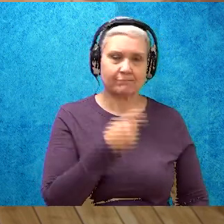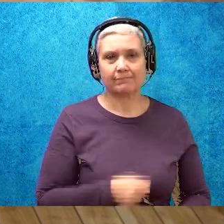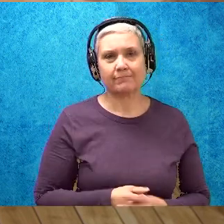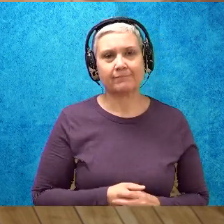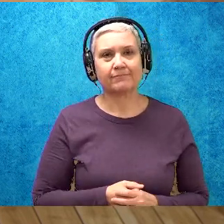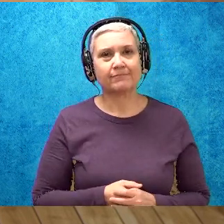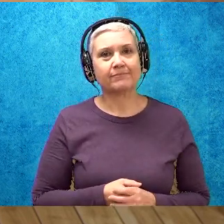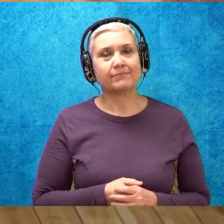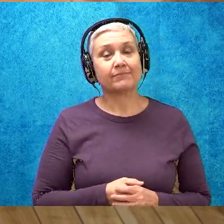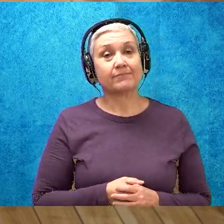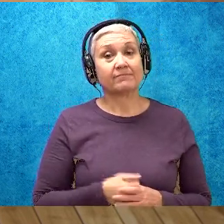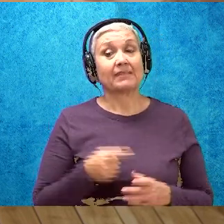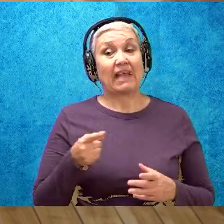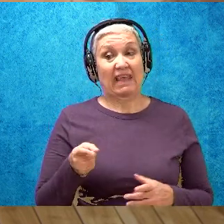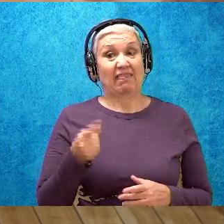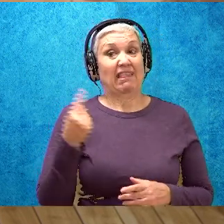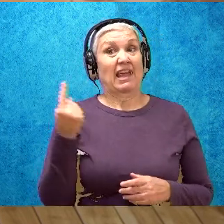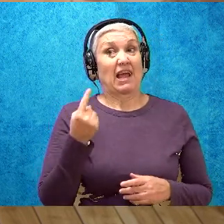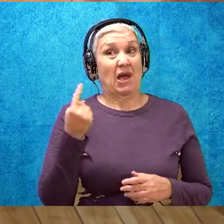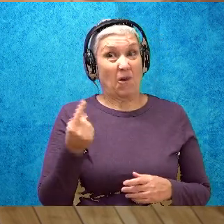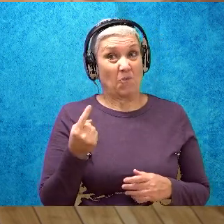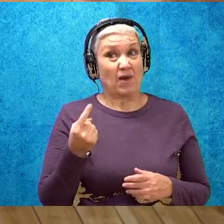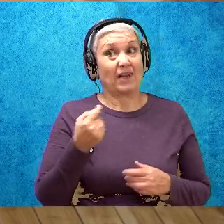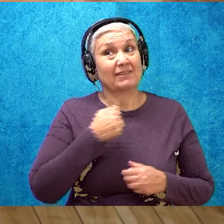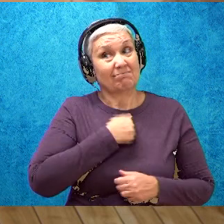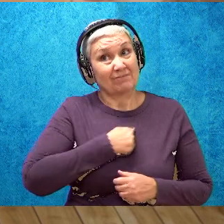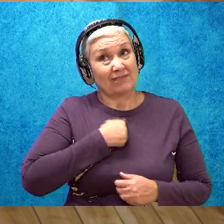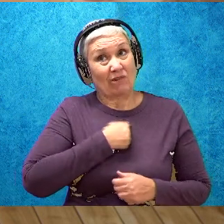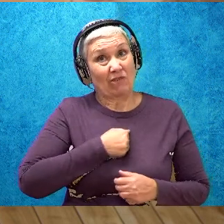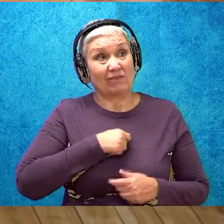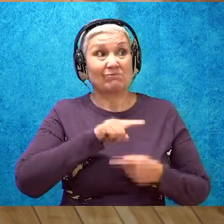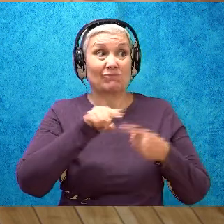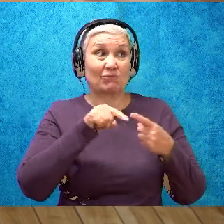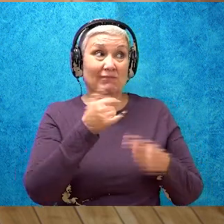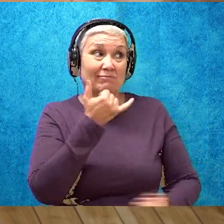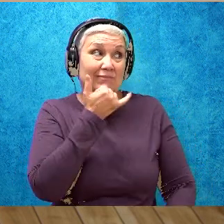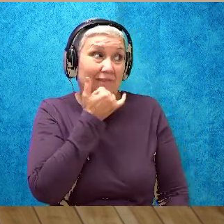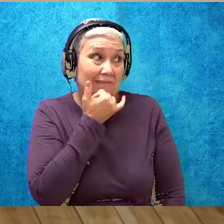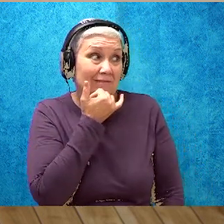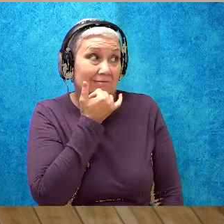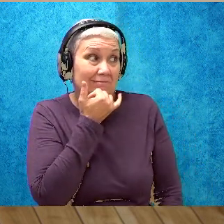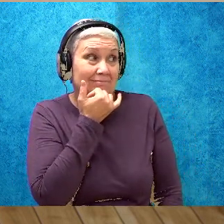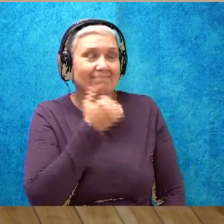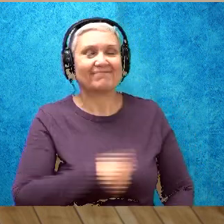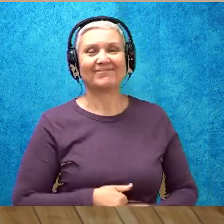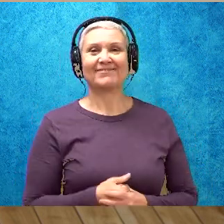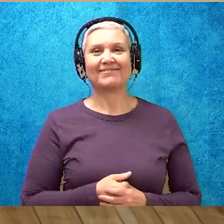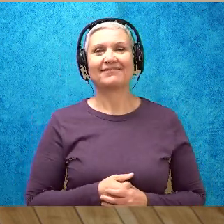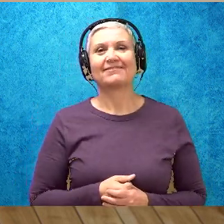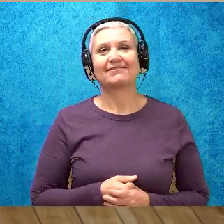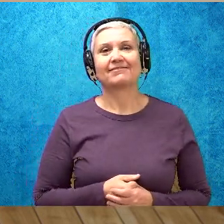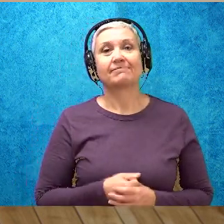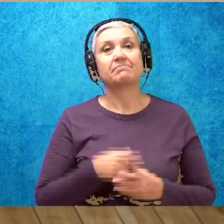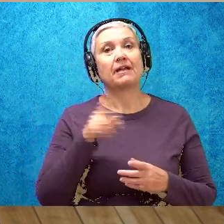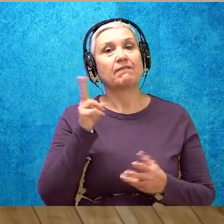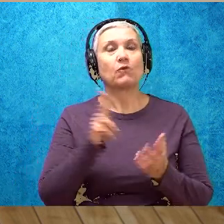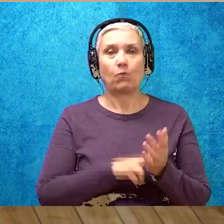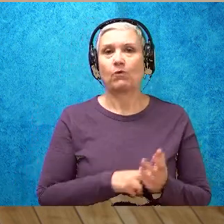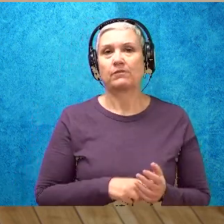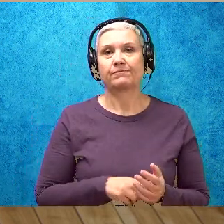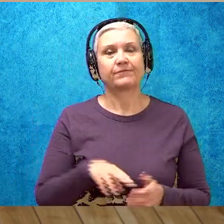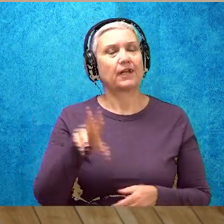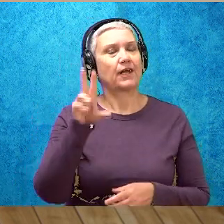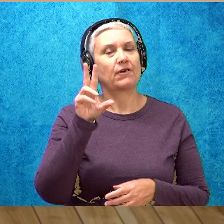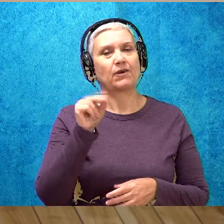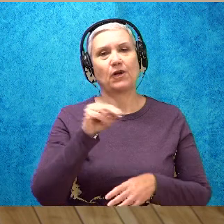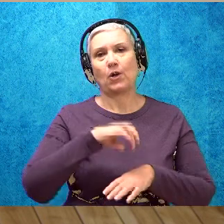And they always apologize when they're wrong. Sorry. Of course, no cake